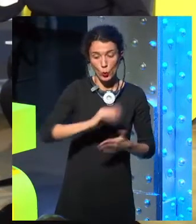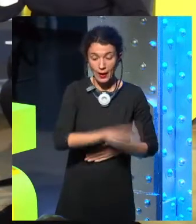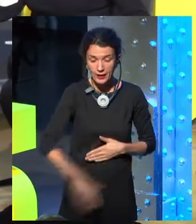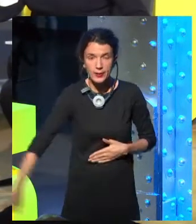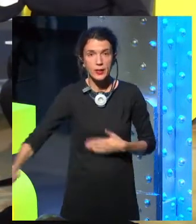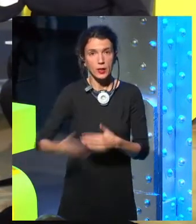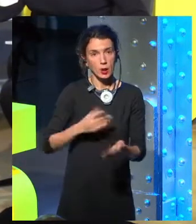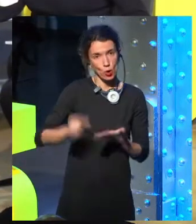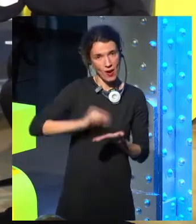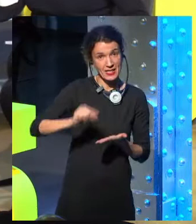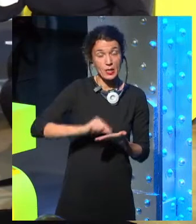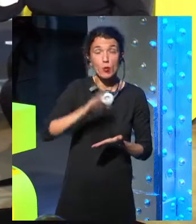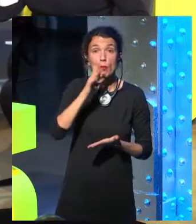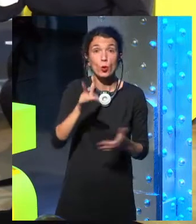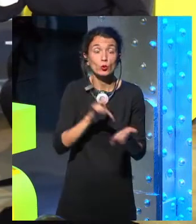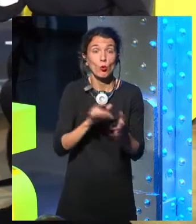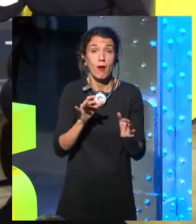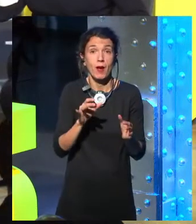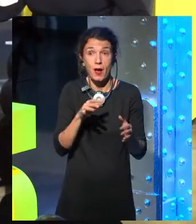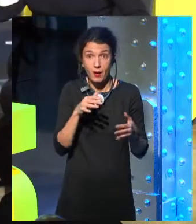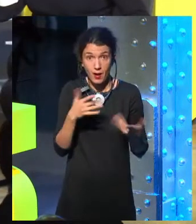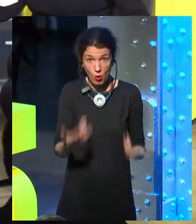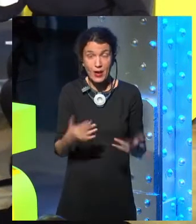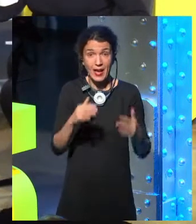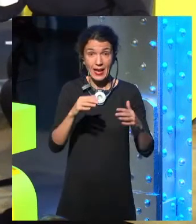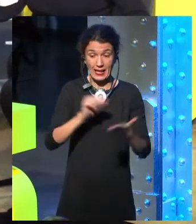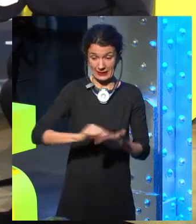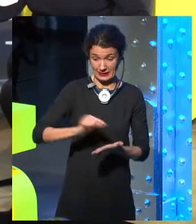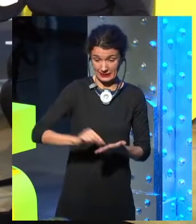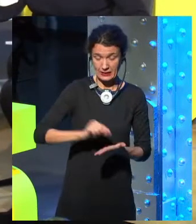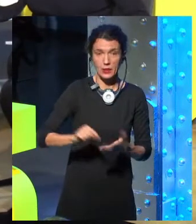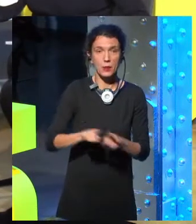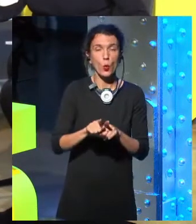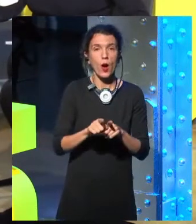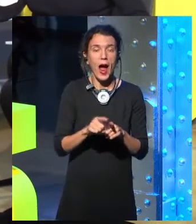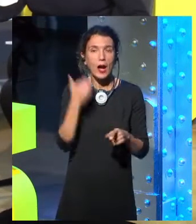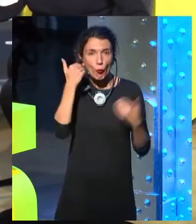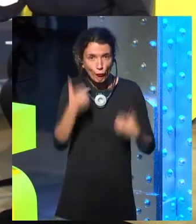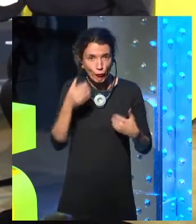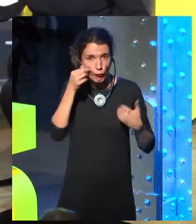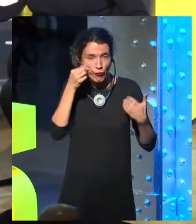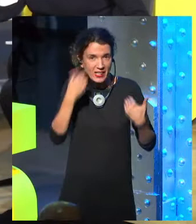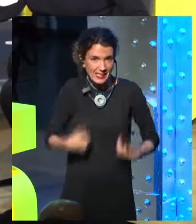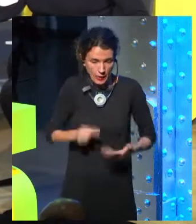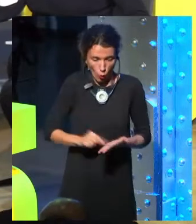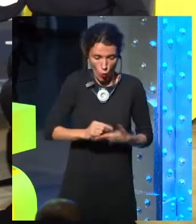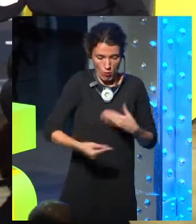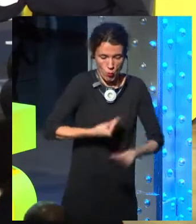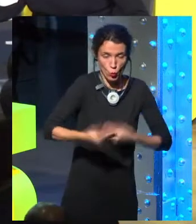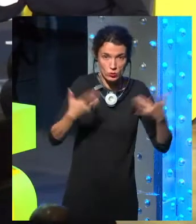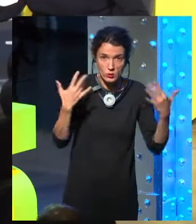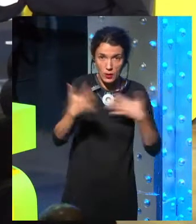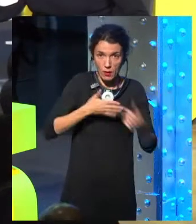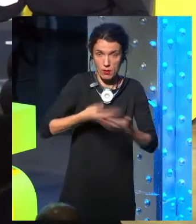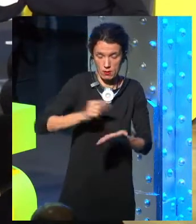document that you can flip through that's physical activates a different part of your brain than just typing on a computer. The same with